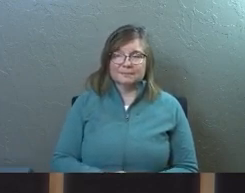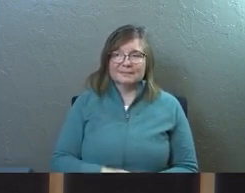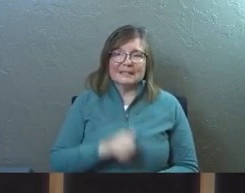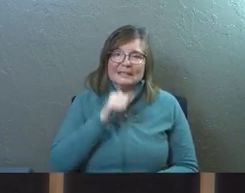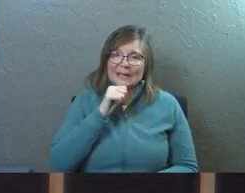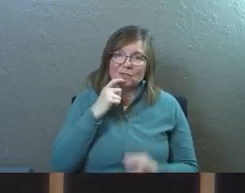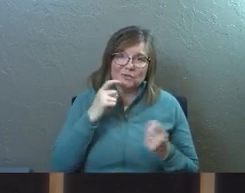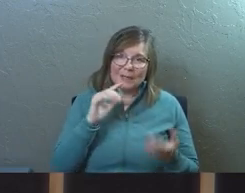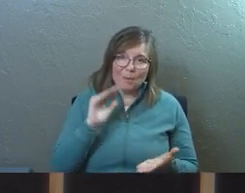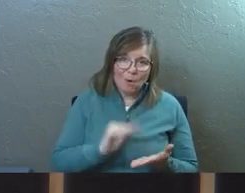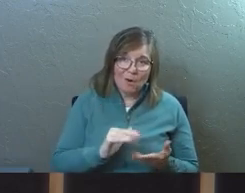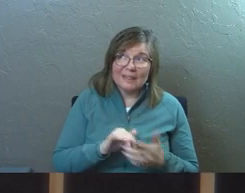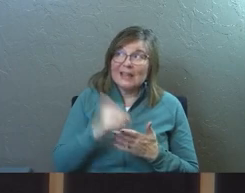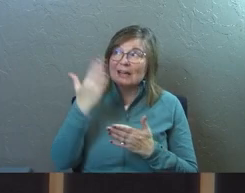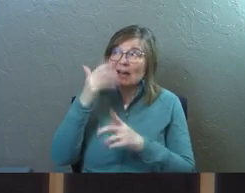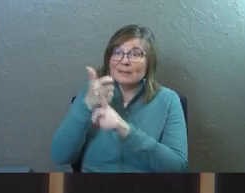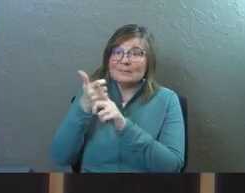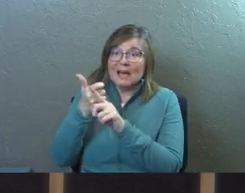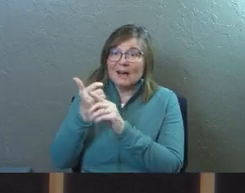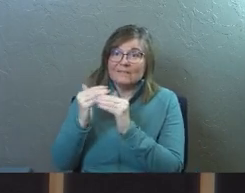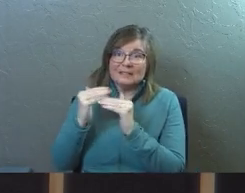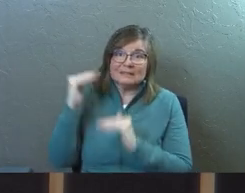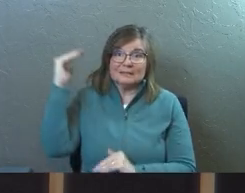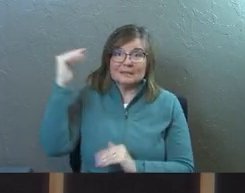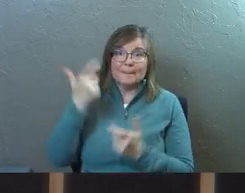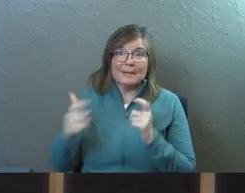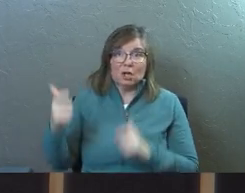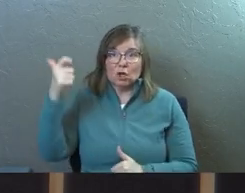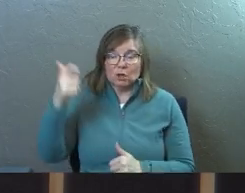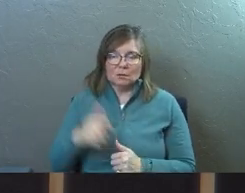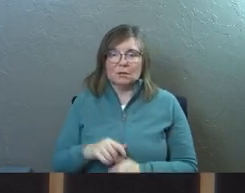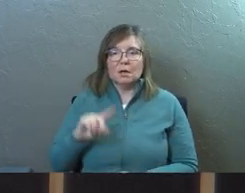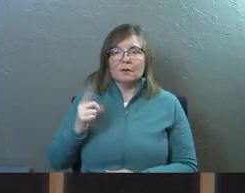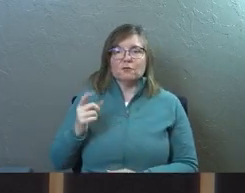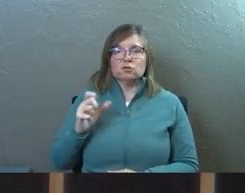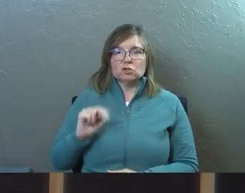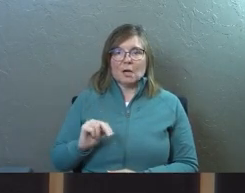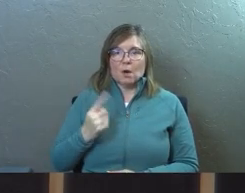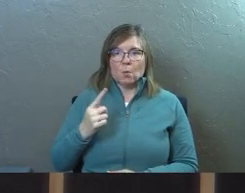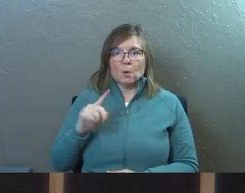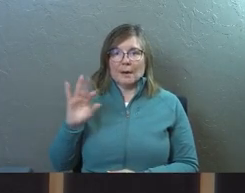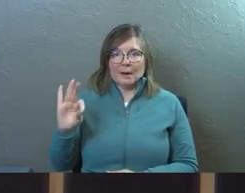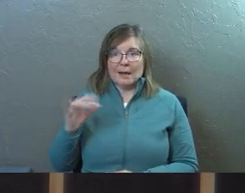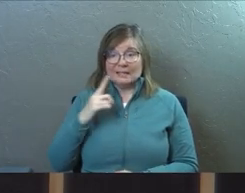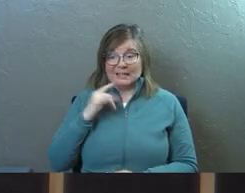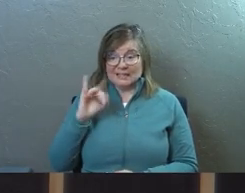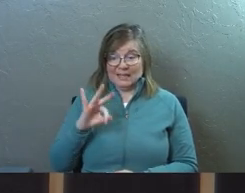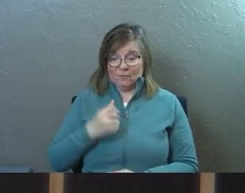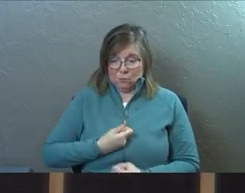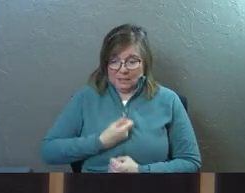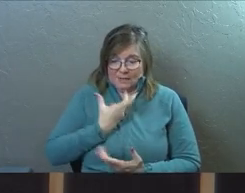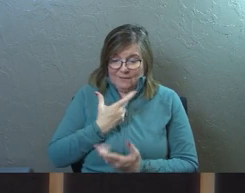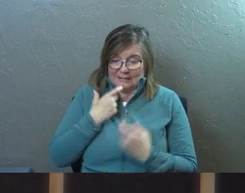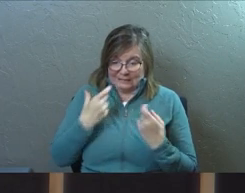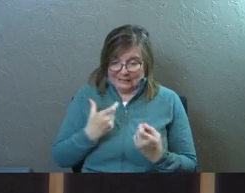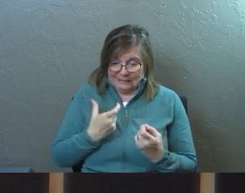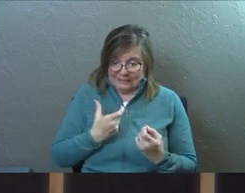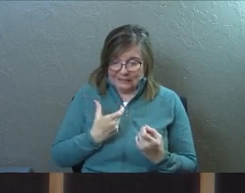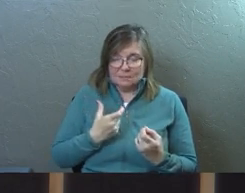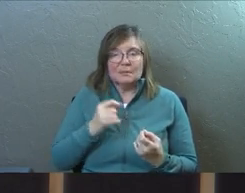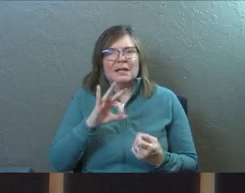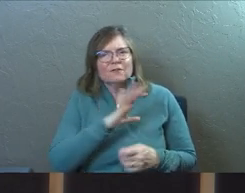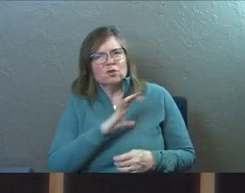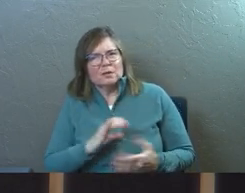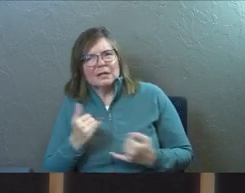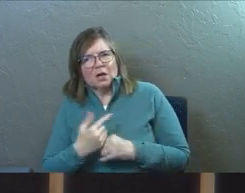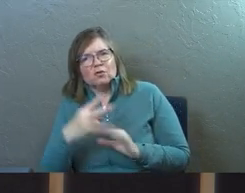It's not that your sin is small, it's that God is bigger. 1 John 1.9 says, but if we confess our sins to him, and if you're a Christian